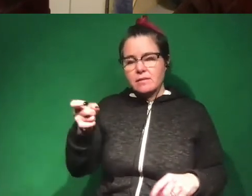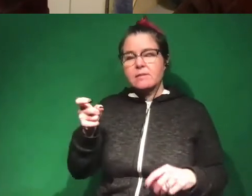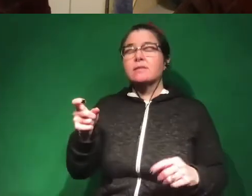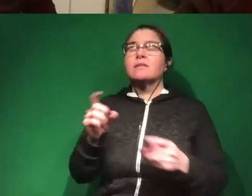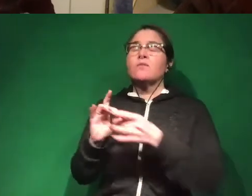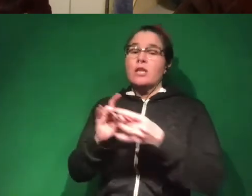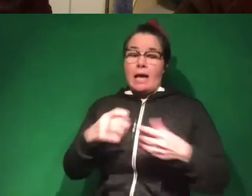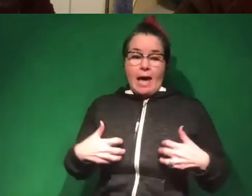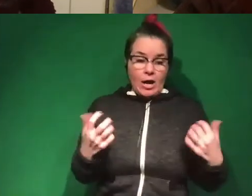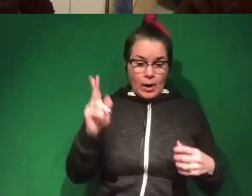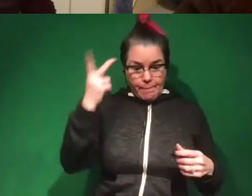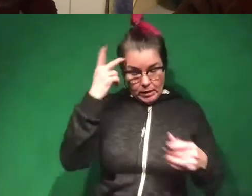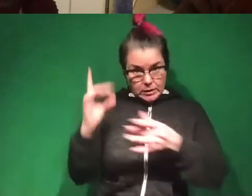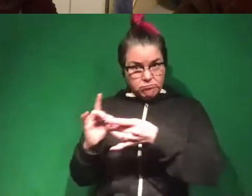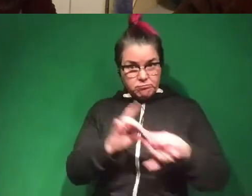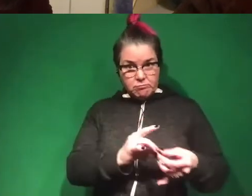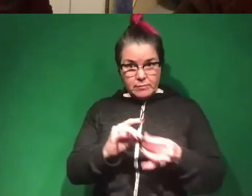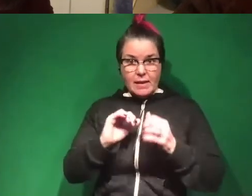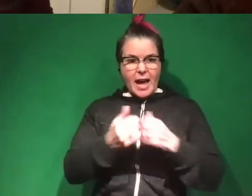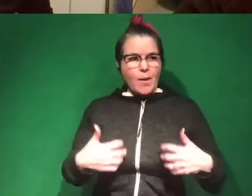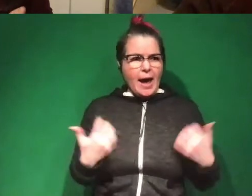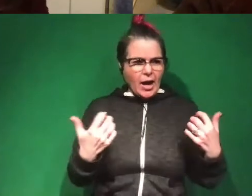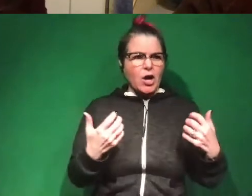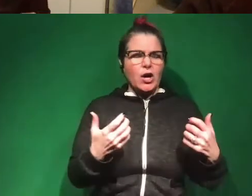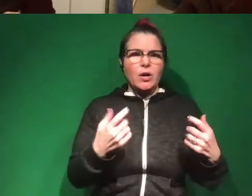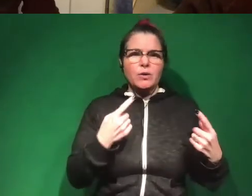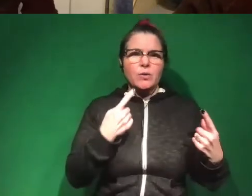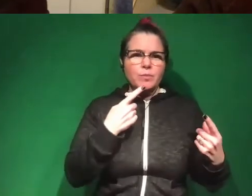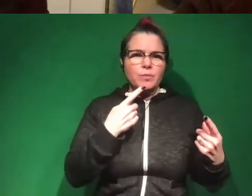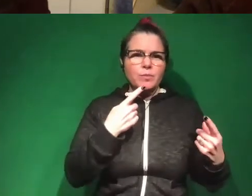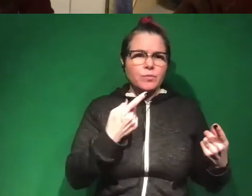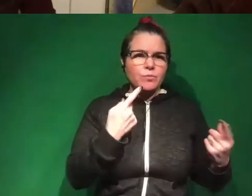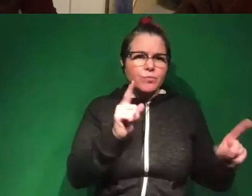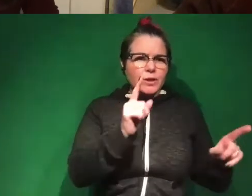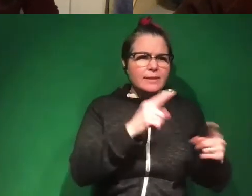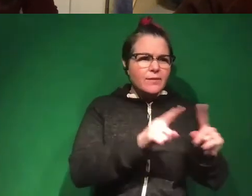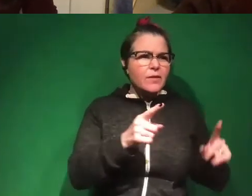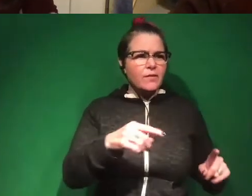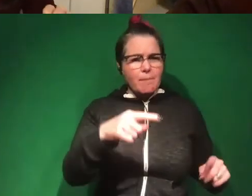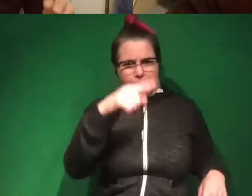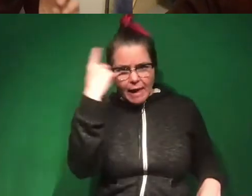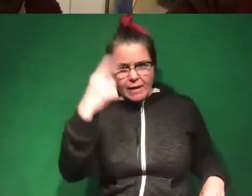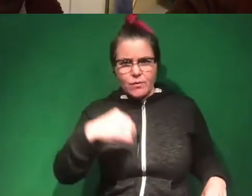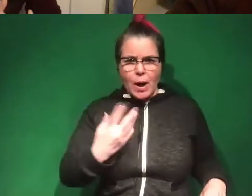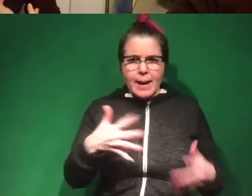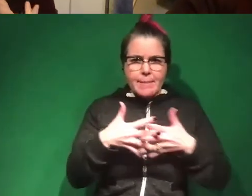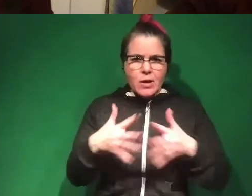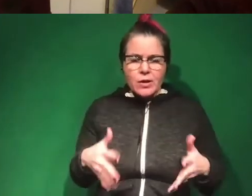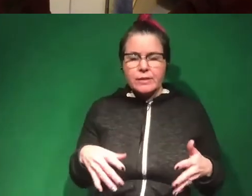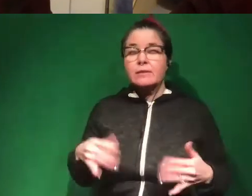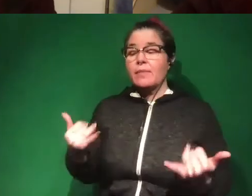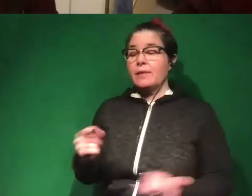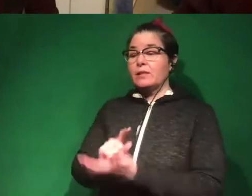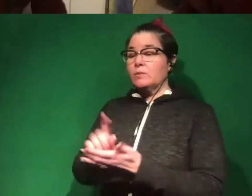politics and actually how anger works differently for black Black Americans versus white Americans. And then this week, we're talking about